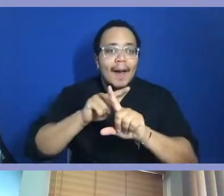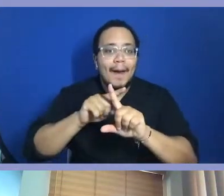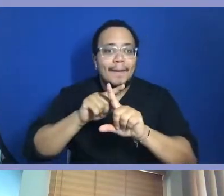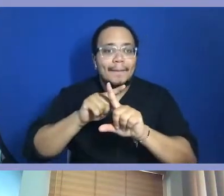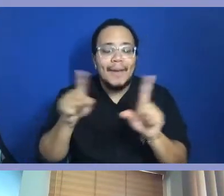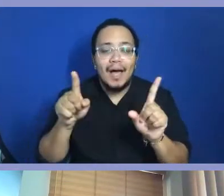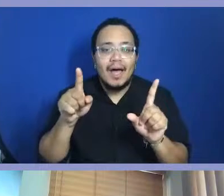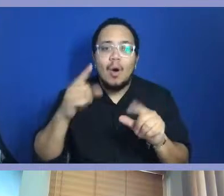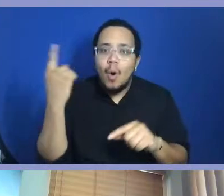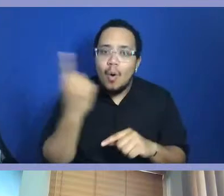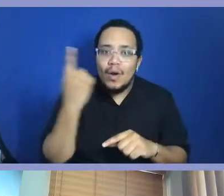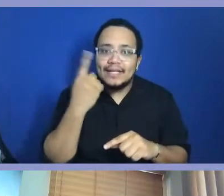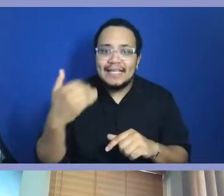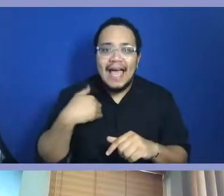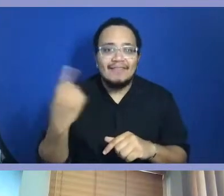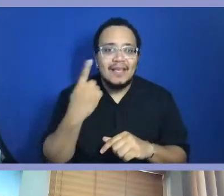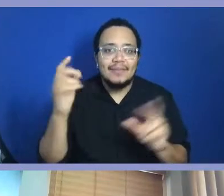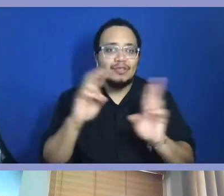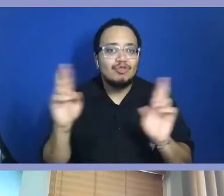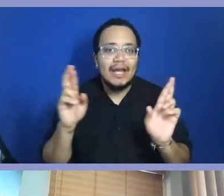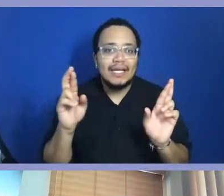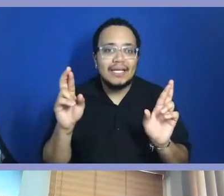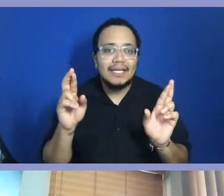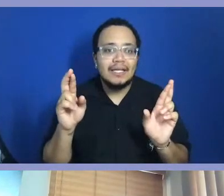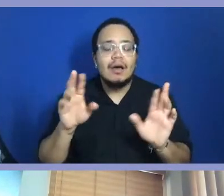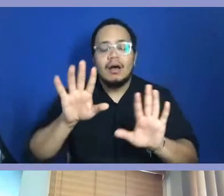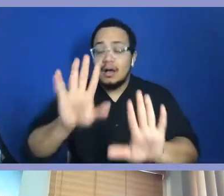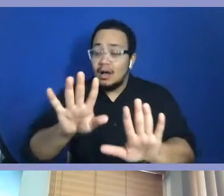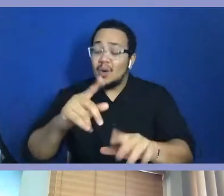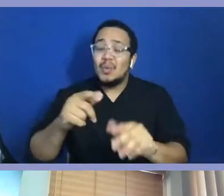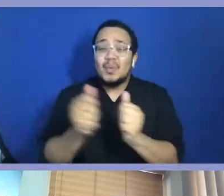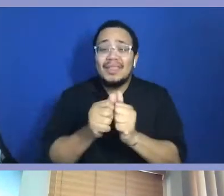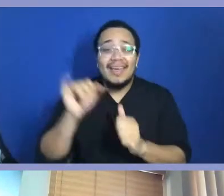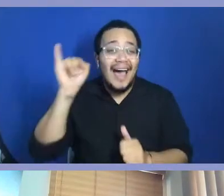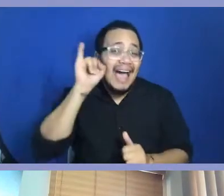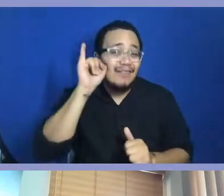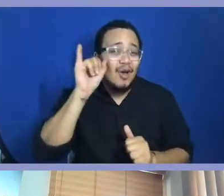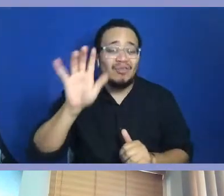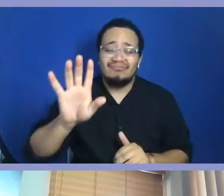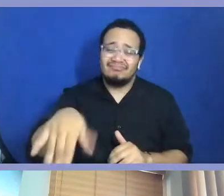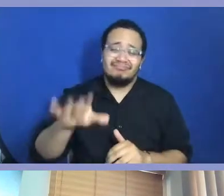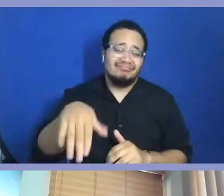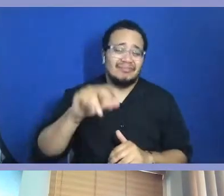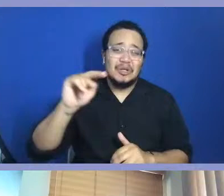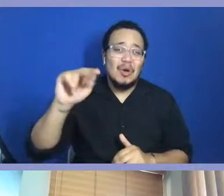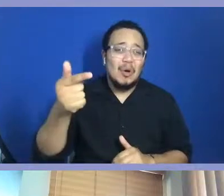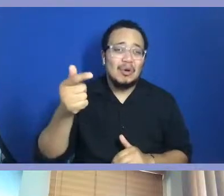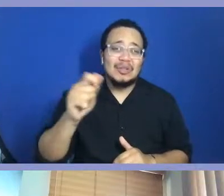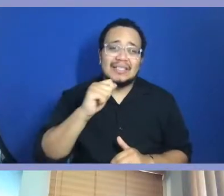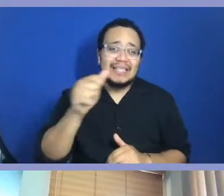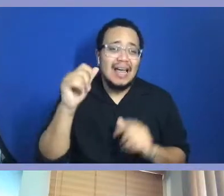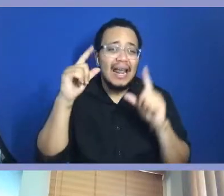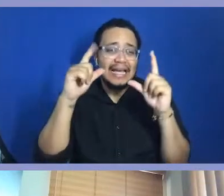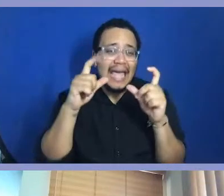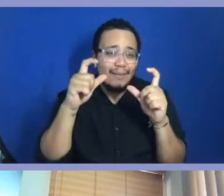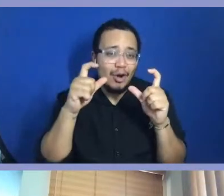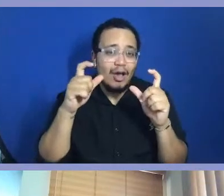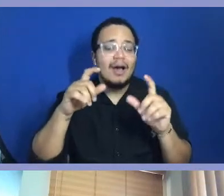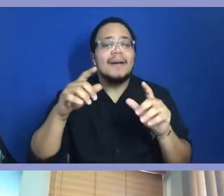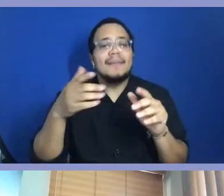camera. No, I do not count the iPhone as a camera. I like a little control, focus maybe, you know?